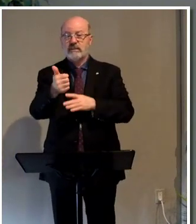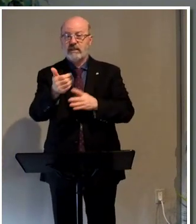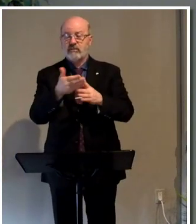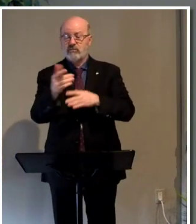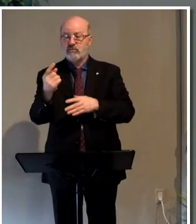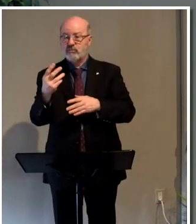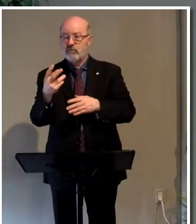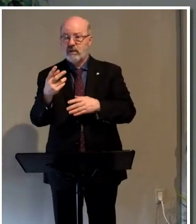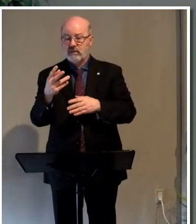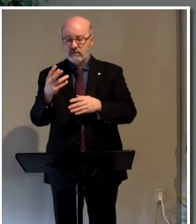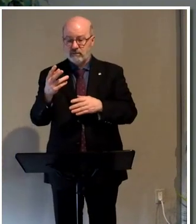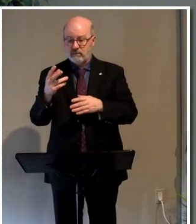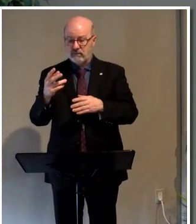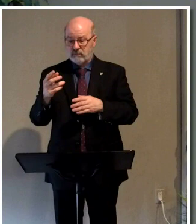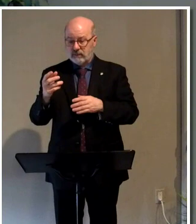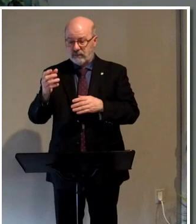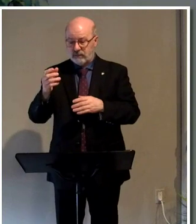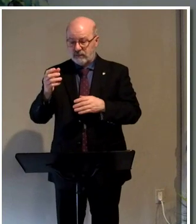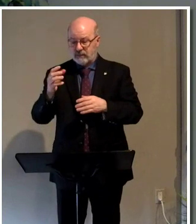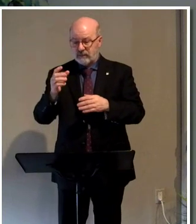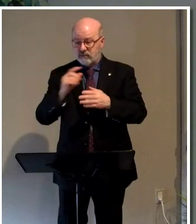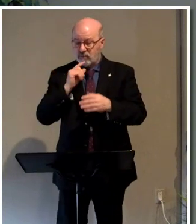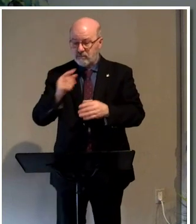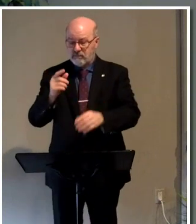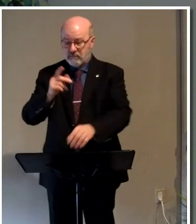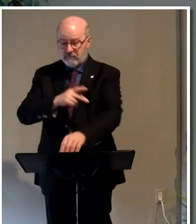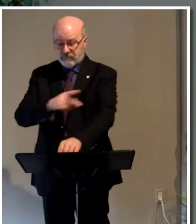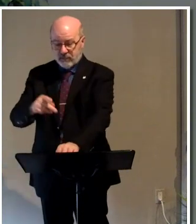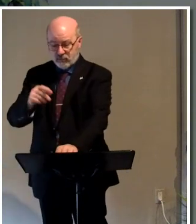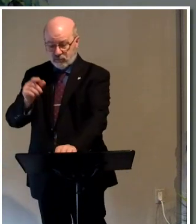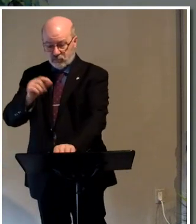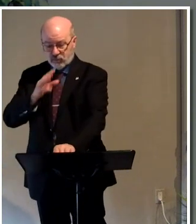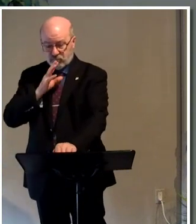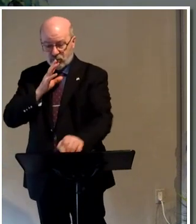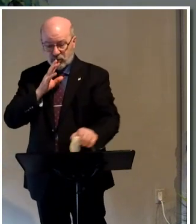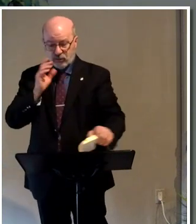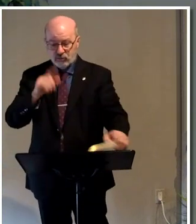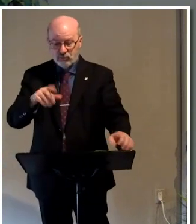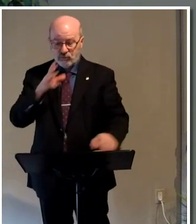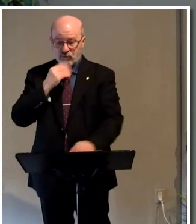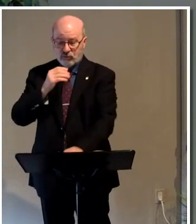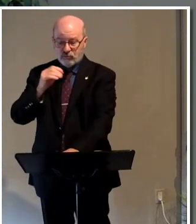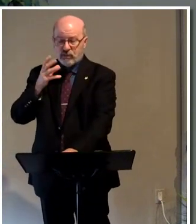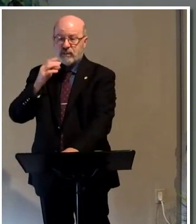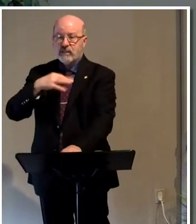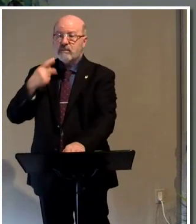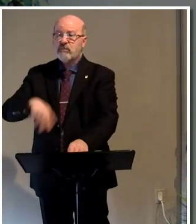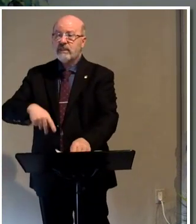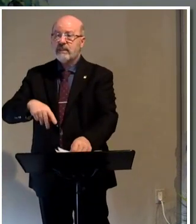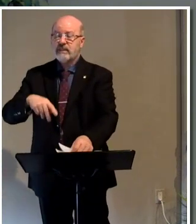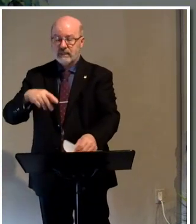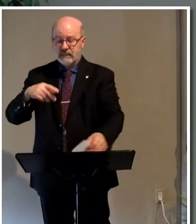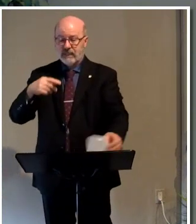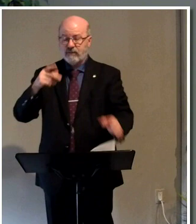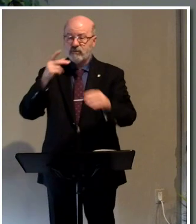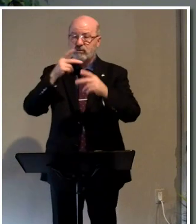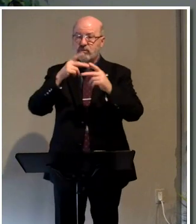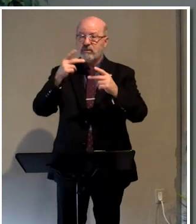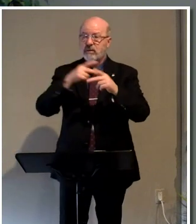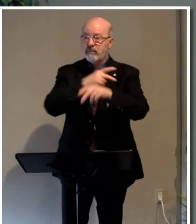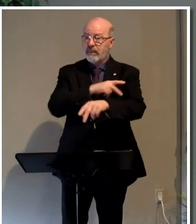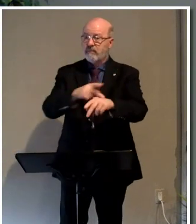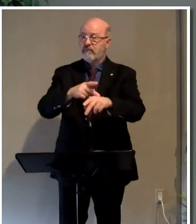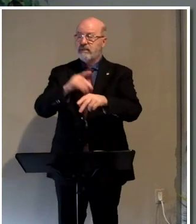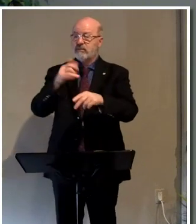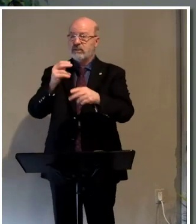This you can turn there as well. This records Peter's words spoken to the Jewish priests and Sadducees after Peter and John had healed the